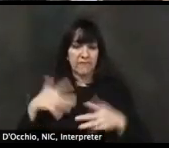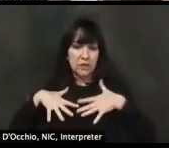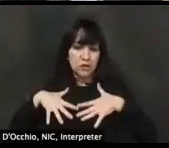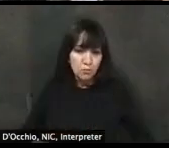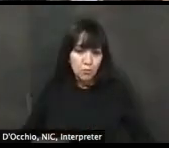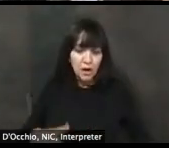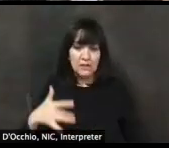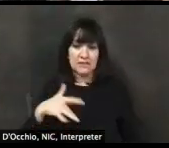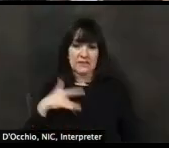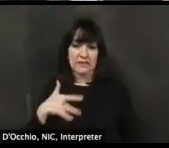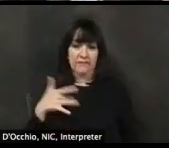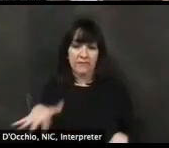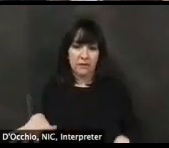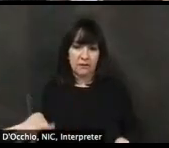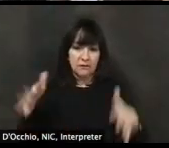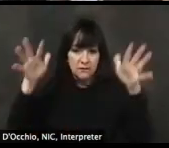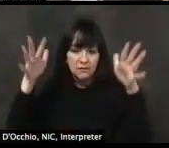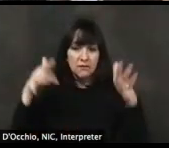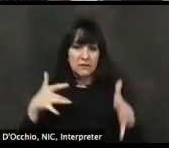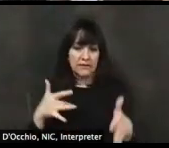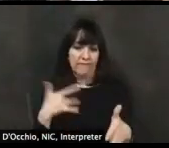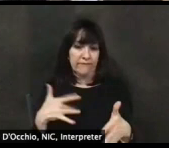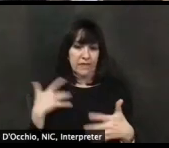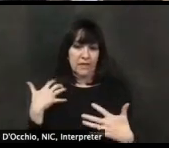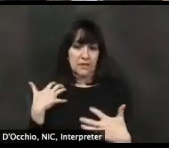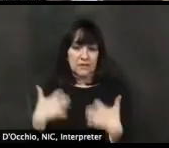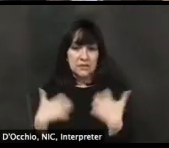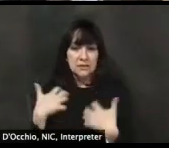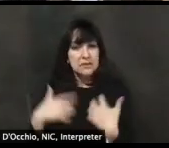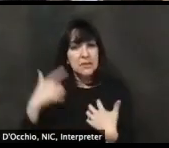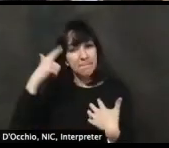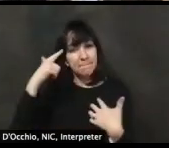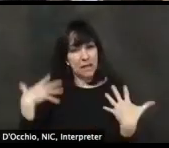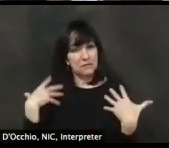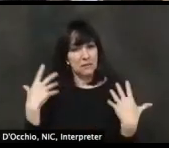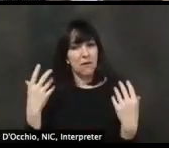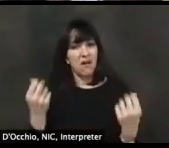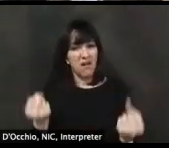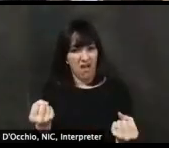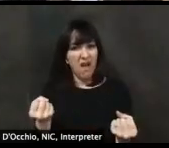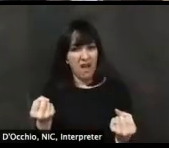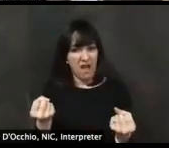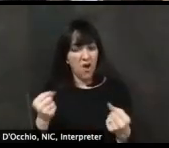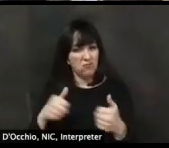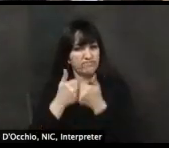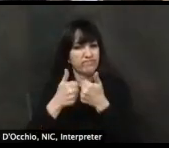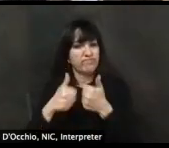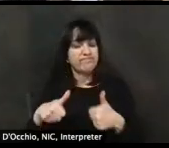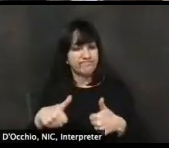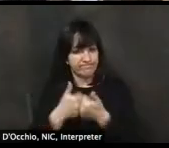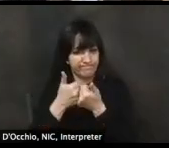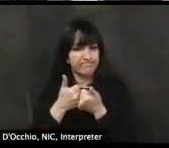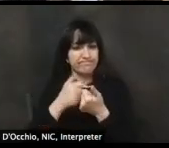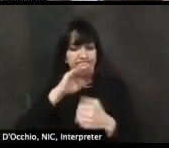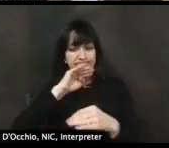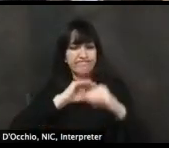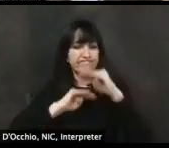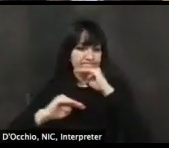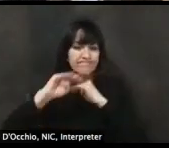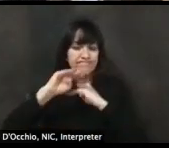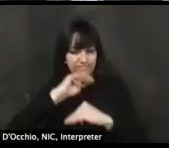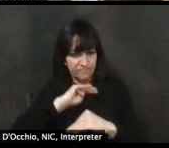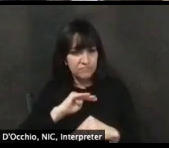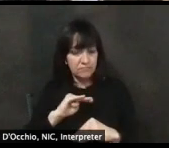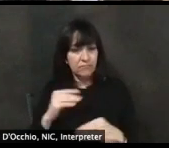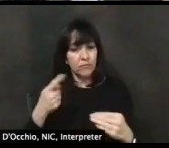being supportive of our nonprofits, being supportive of all of you in the chamber and all we want to show that we can